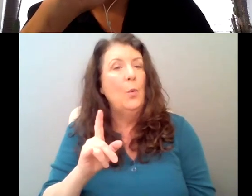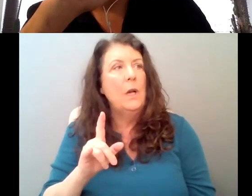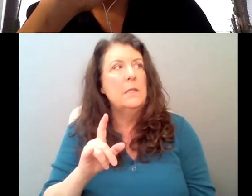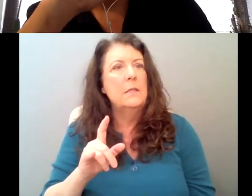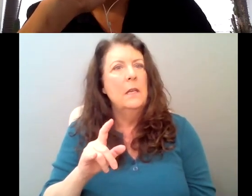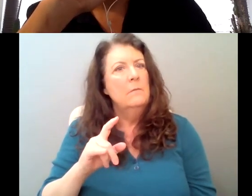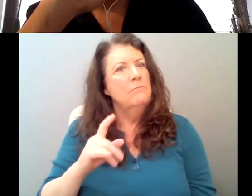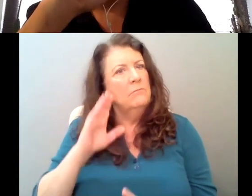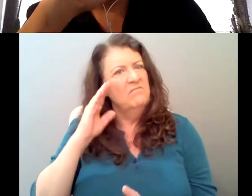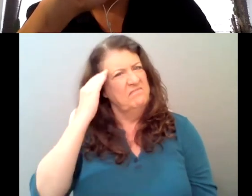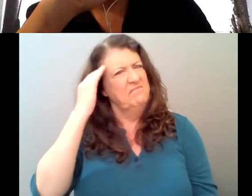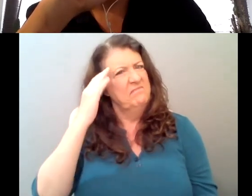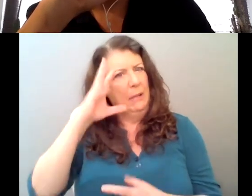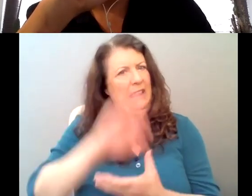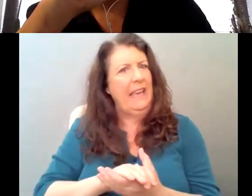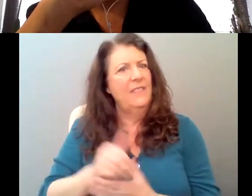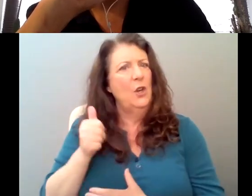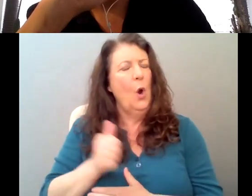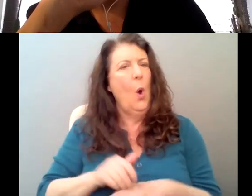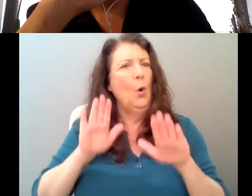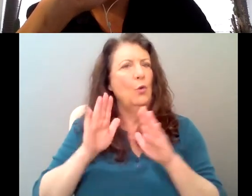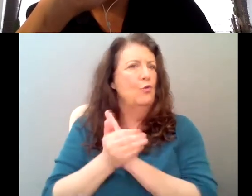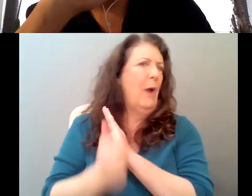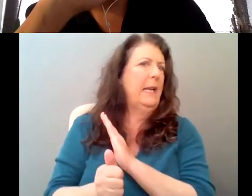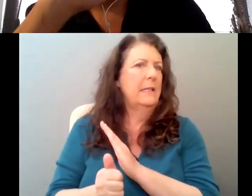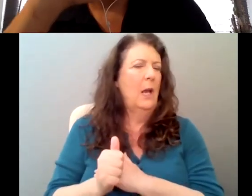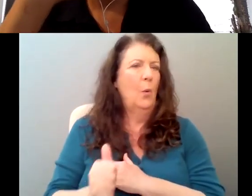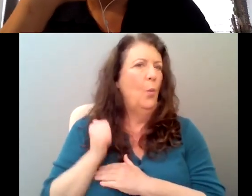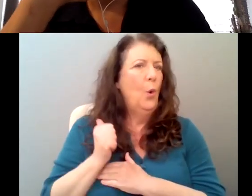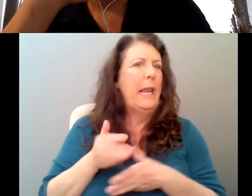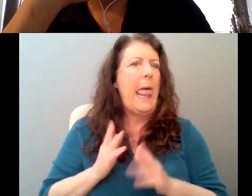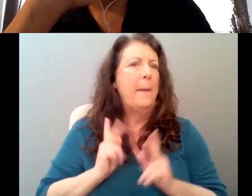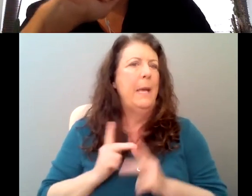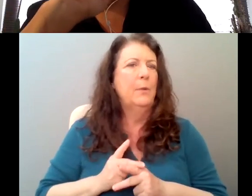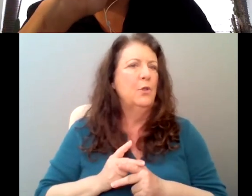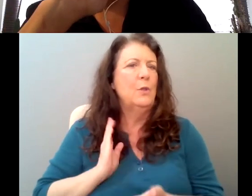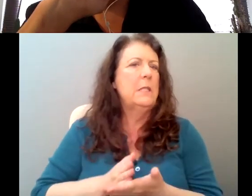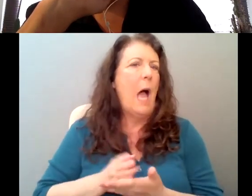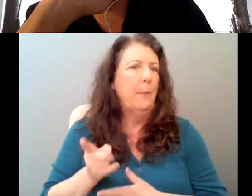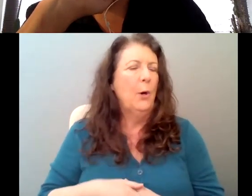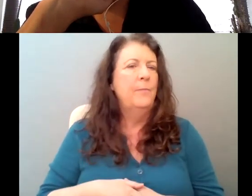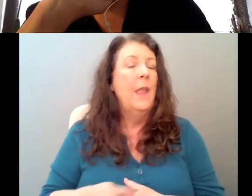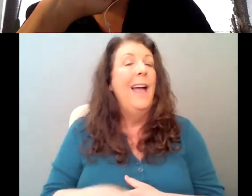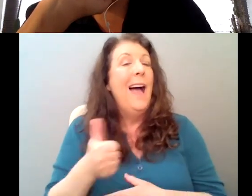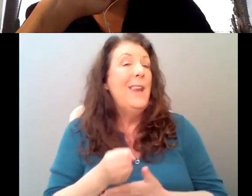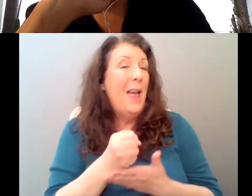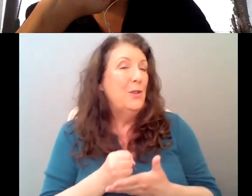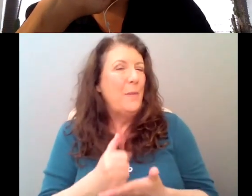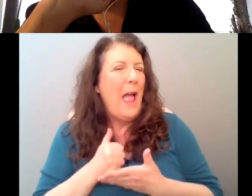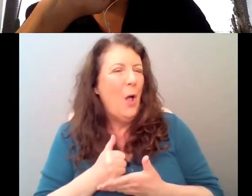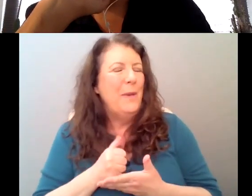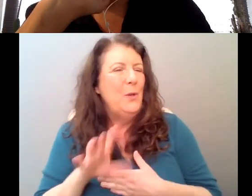and, uh, then another script that really unlocked the tone for me of Dickinson was,